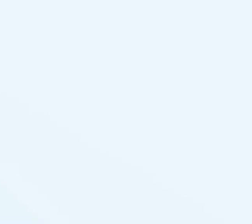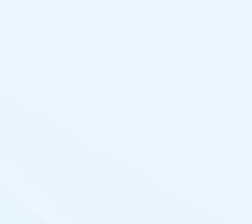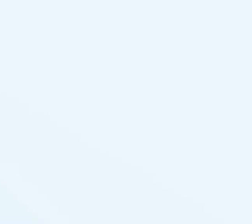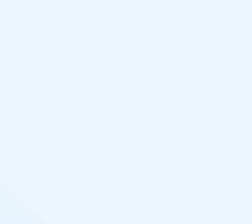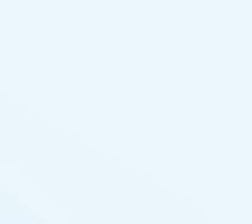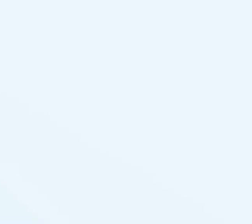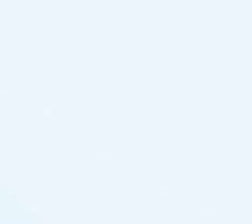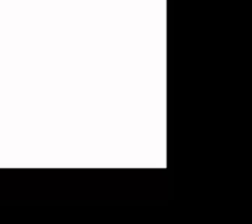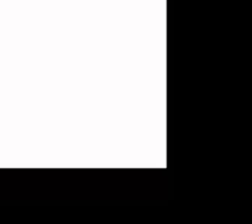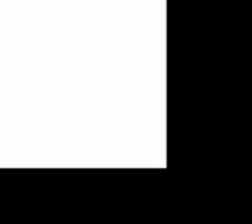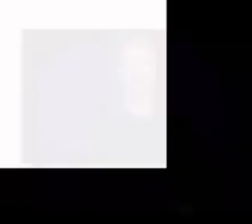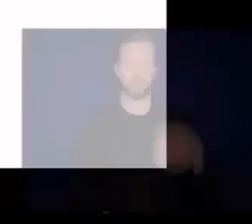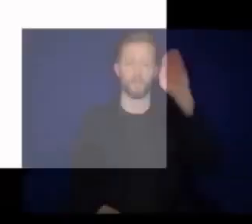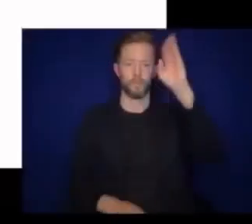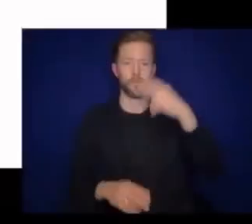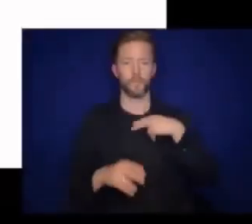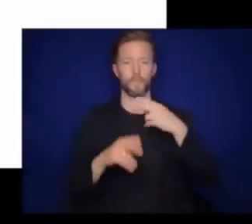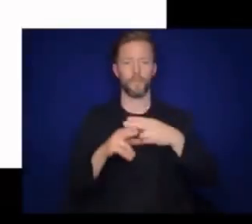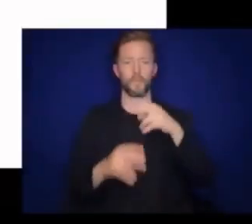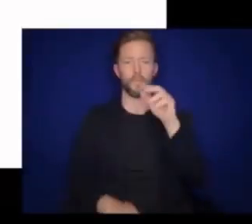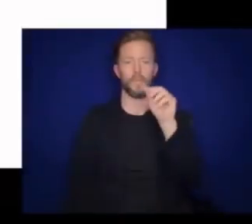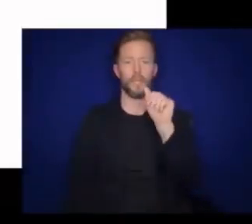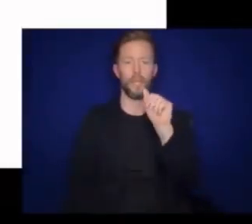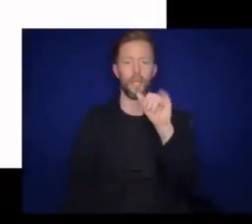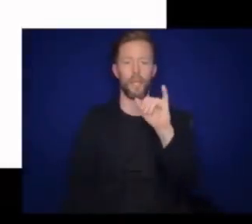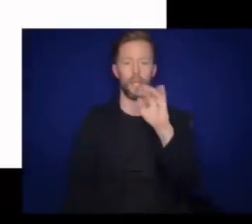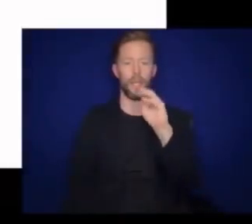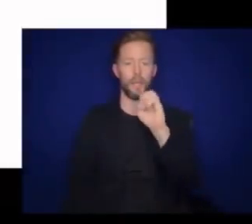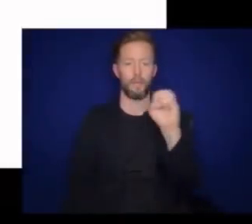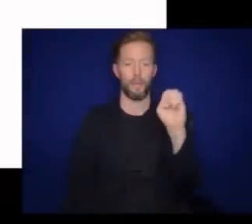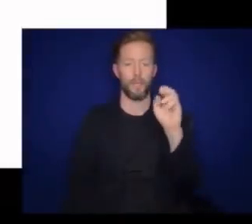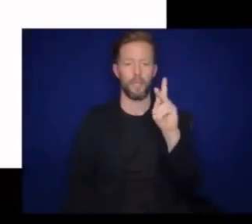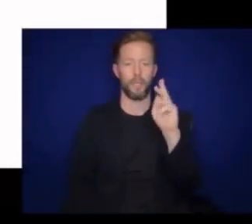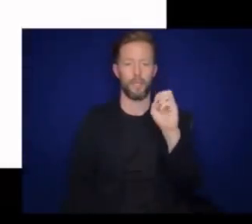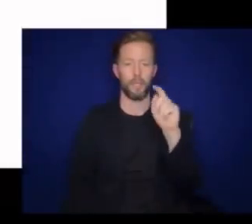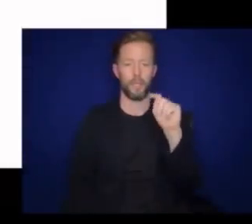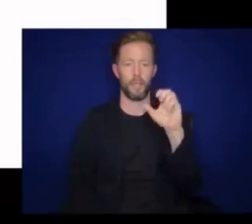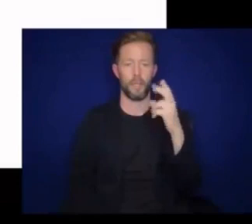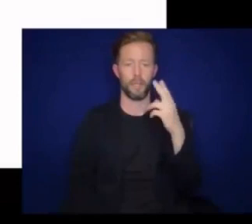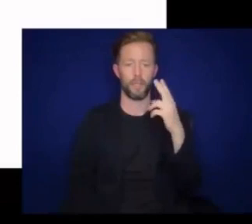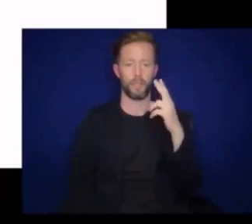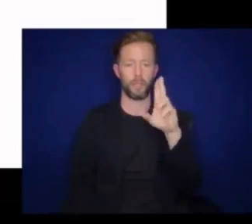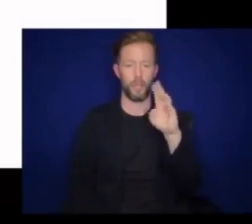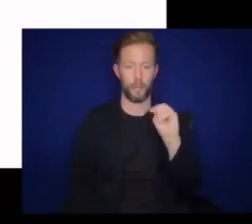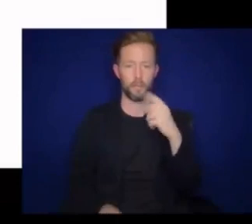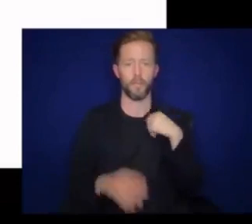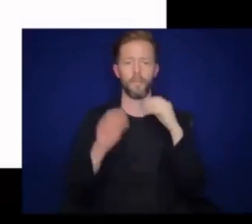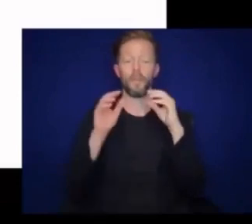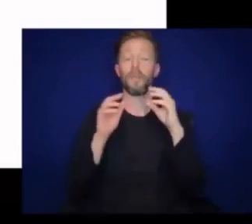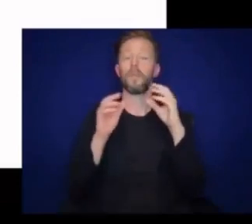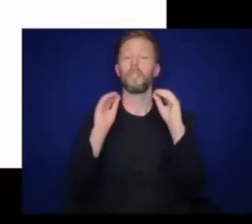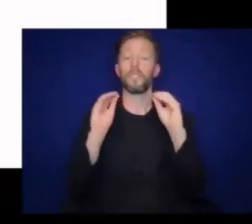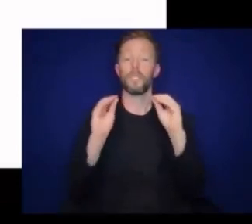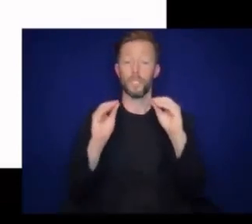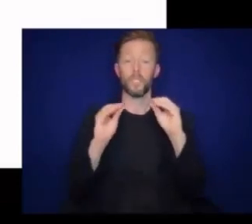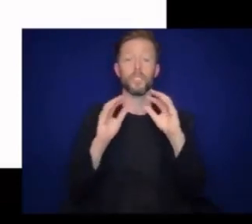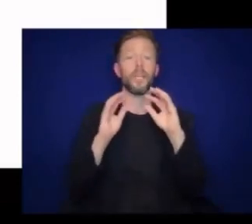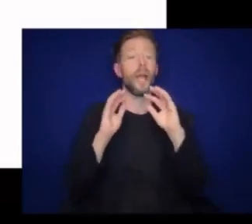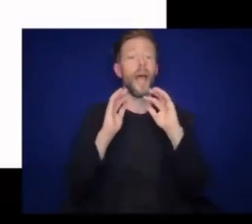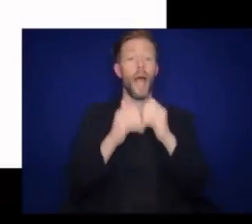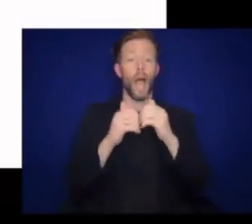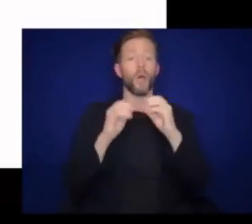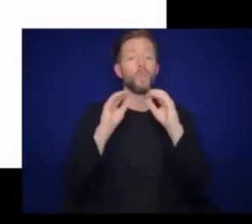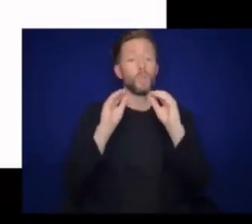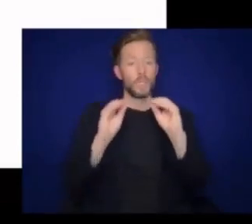Ketchum. Hi, my name is Amy Ketchum. I am recording How to Teach Early STEM Concepts for Babies with Typically